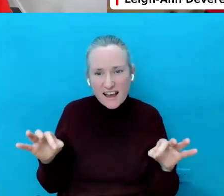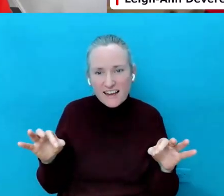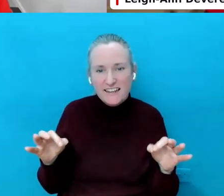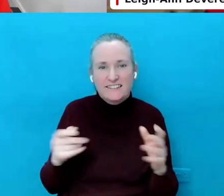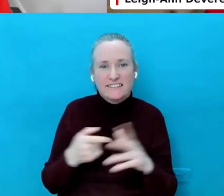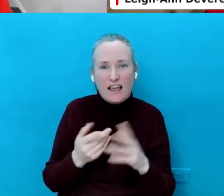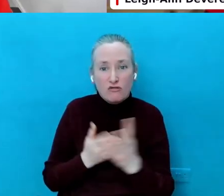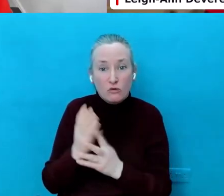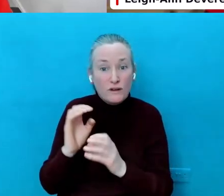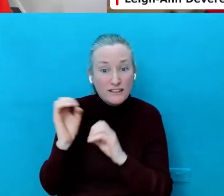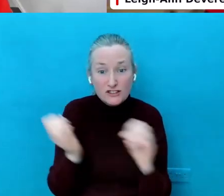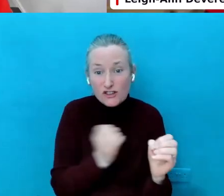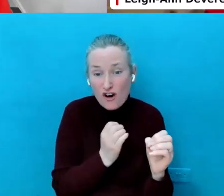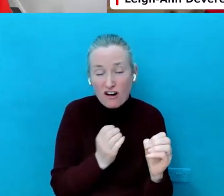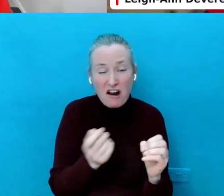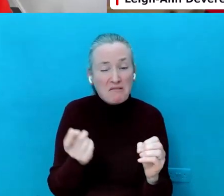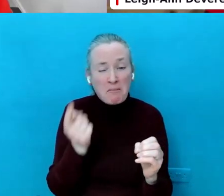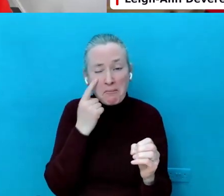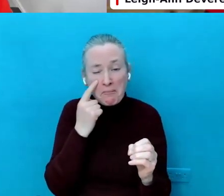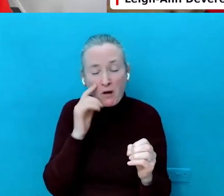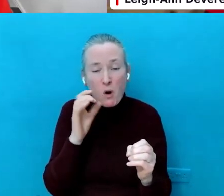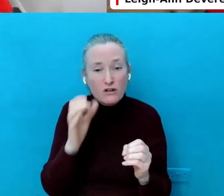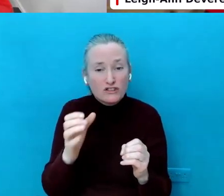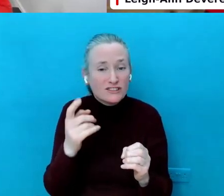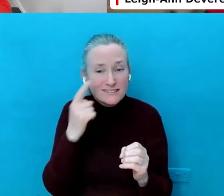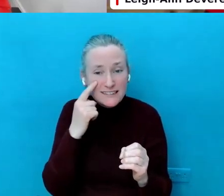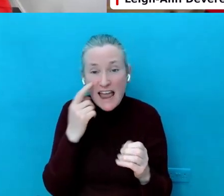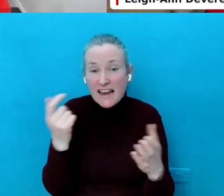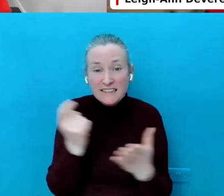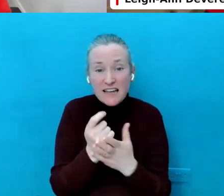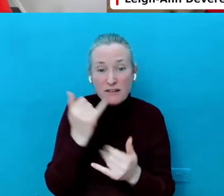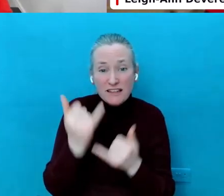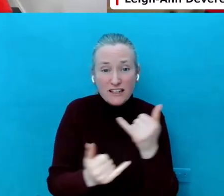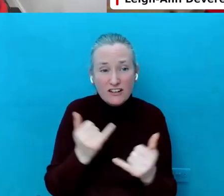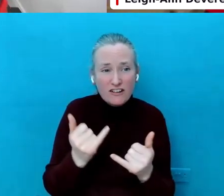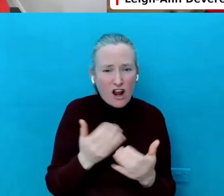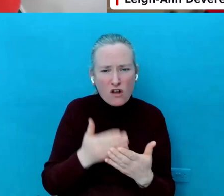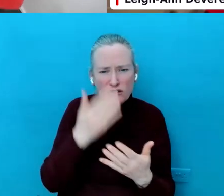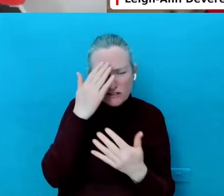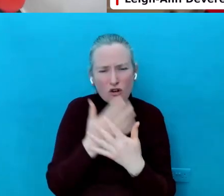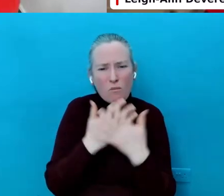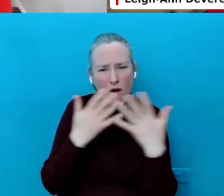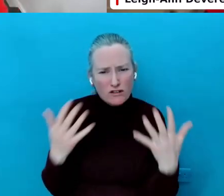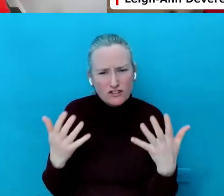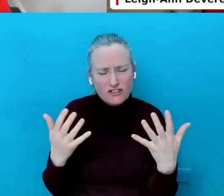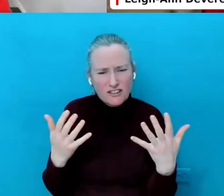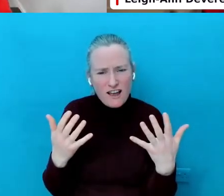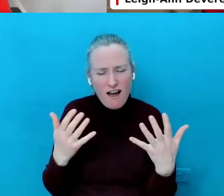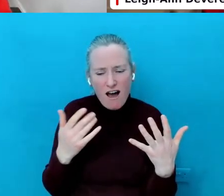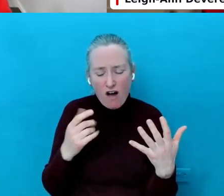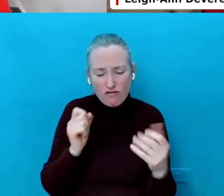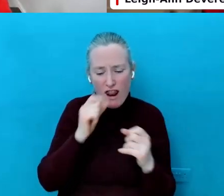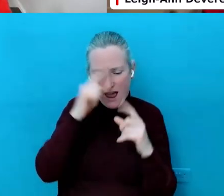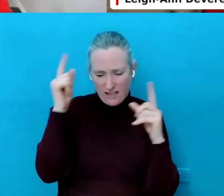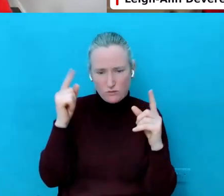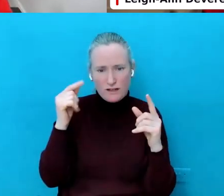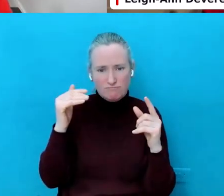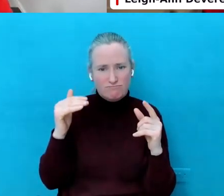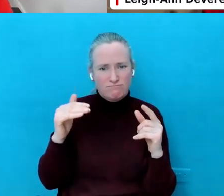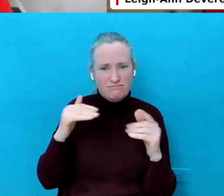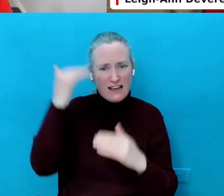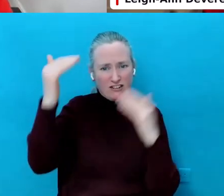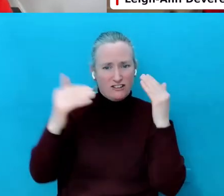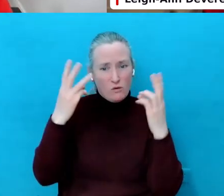for any time of the year and learn so much and decide that's what I want to do when I get older and grow up.